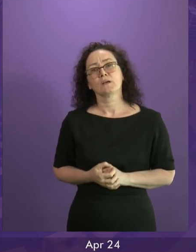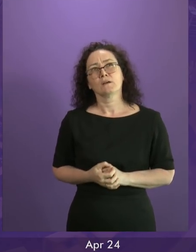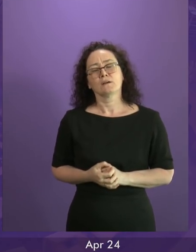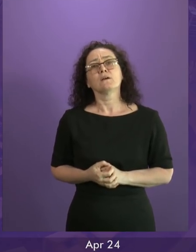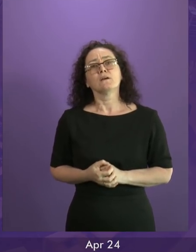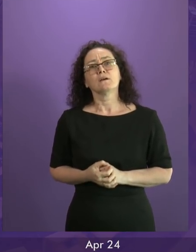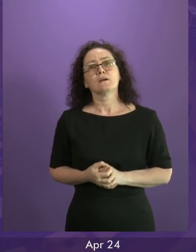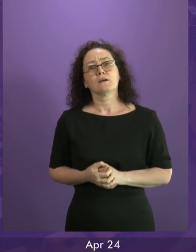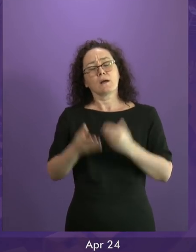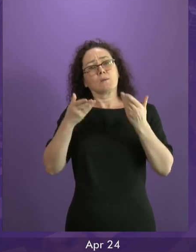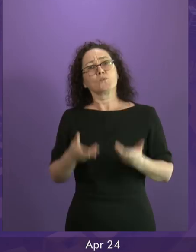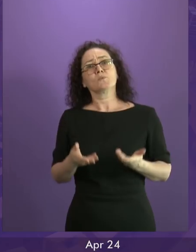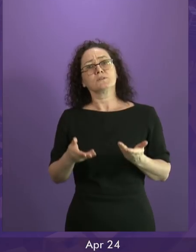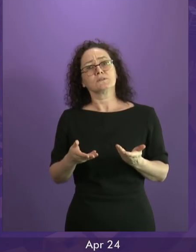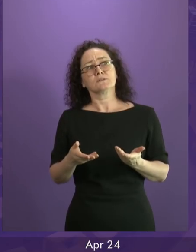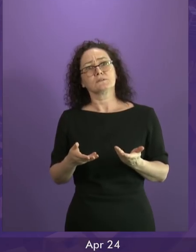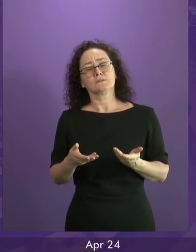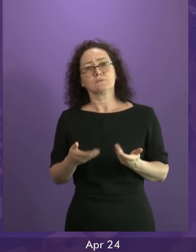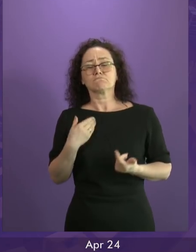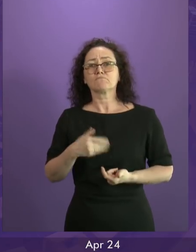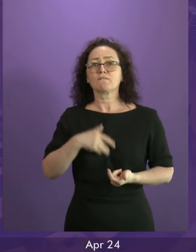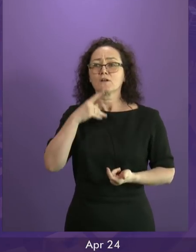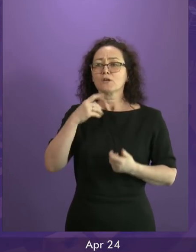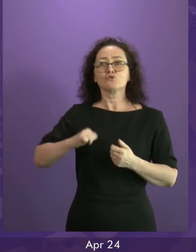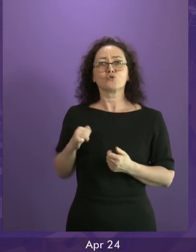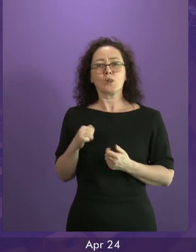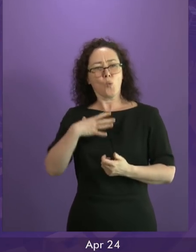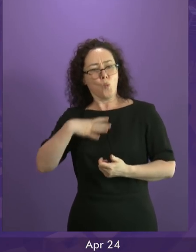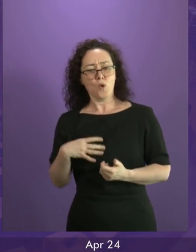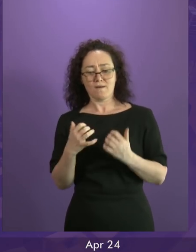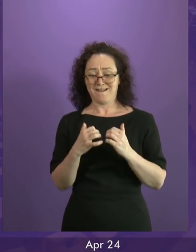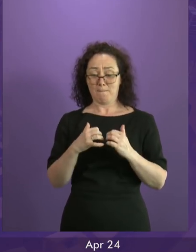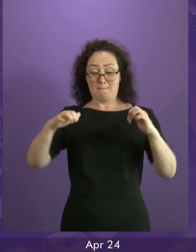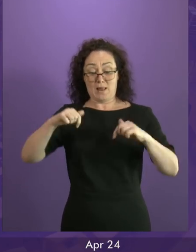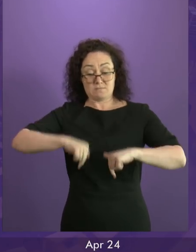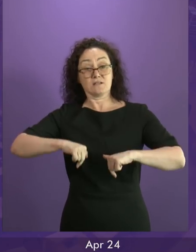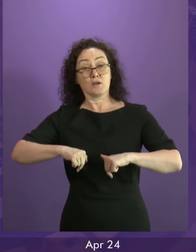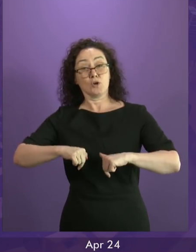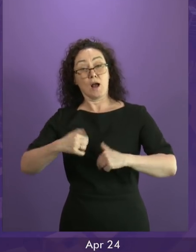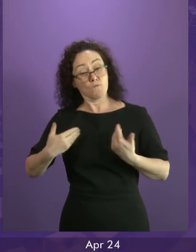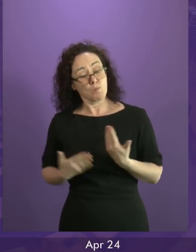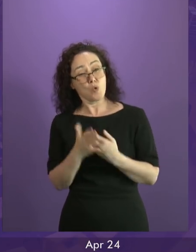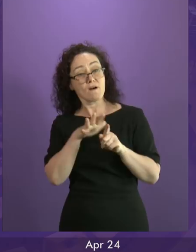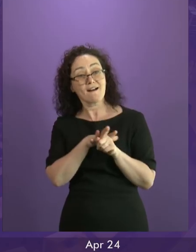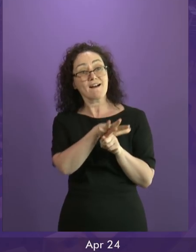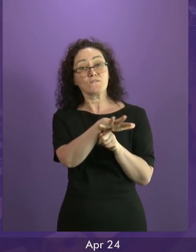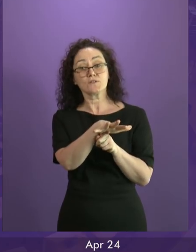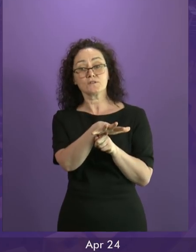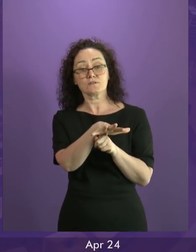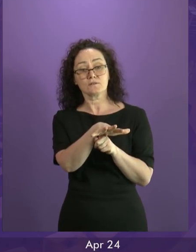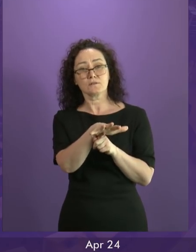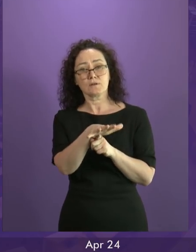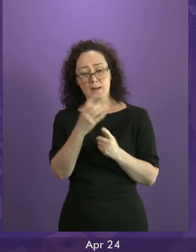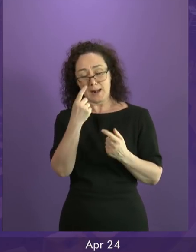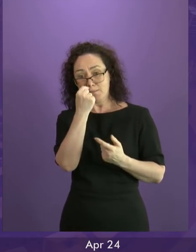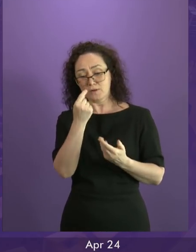I think most people in Scotland would want to see this Parliament having more influence on the decisions that shape our future, there